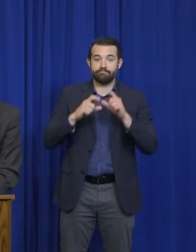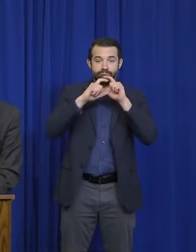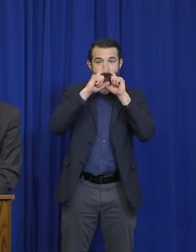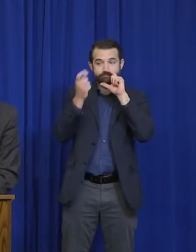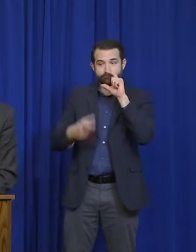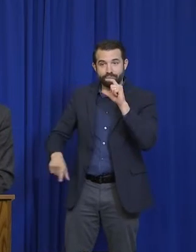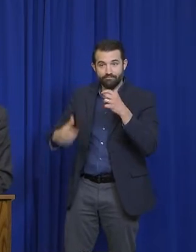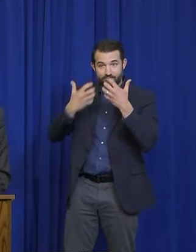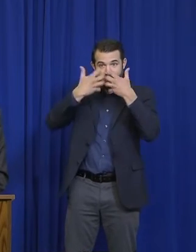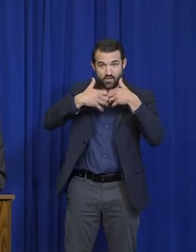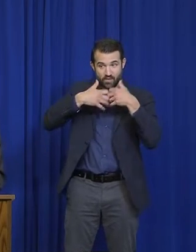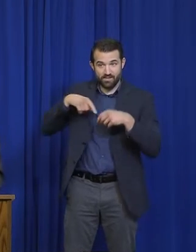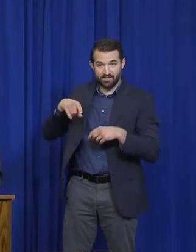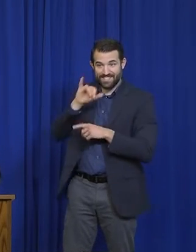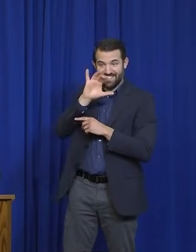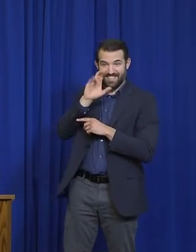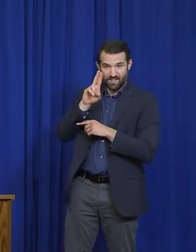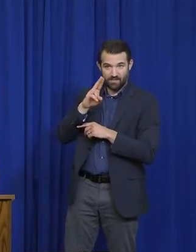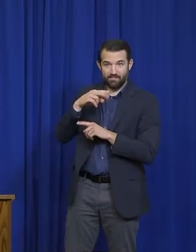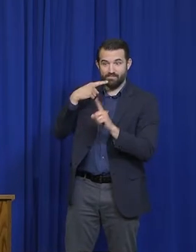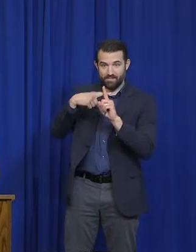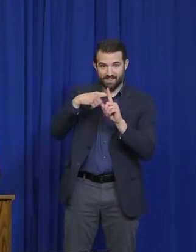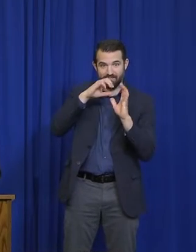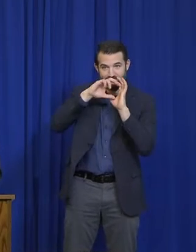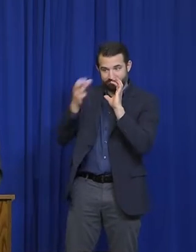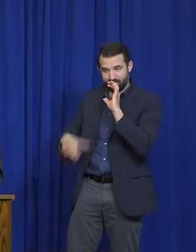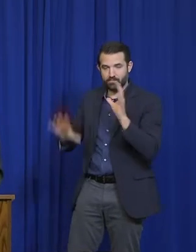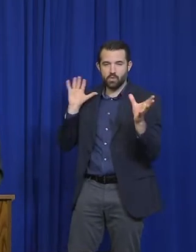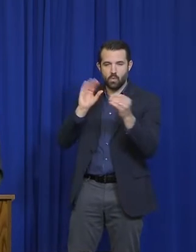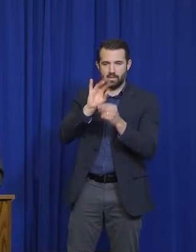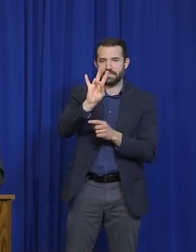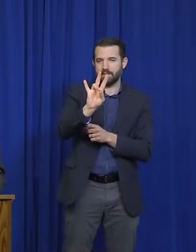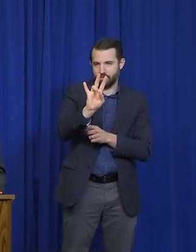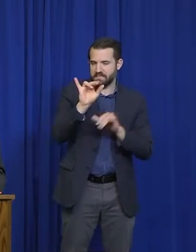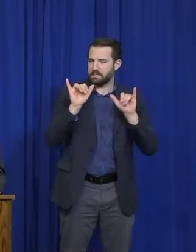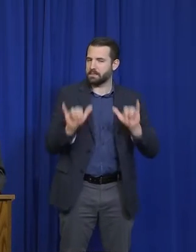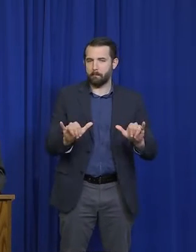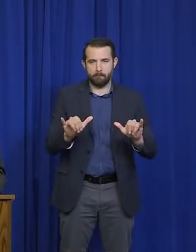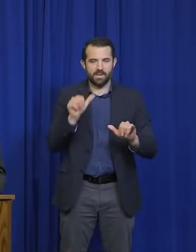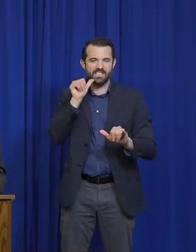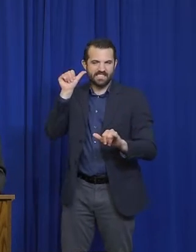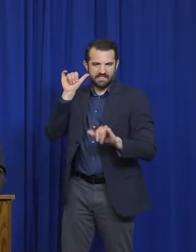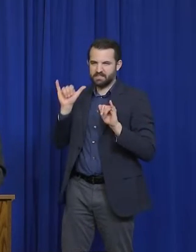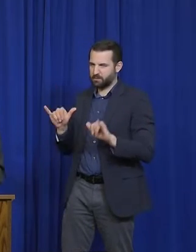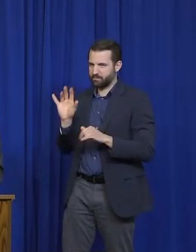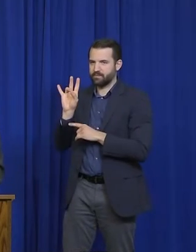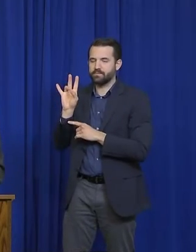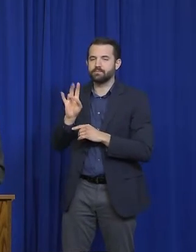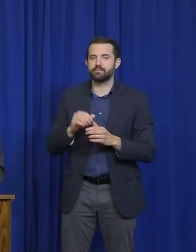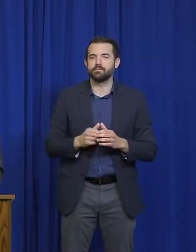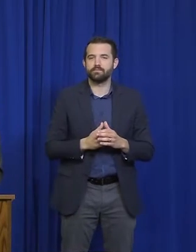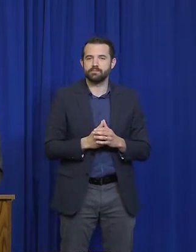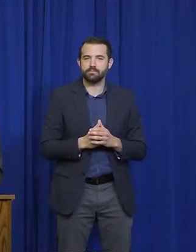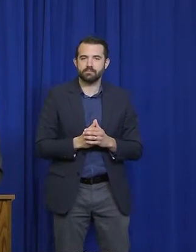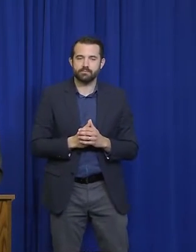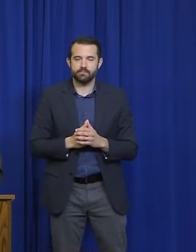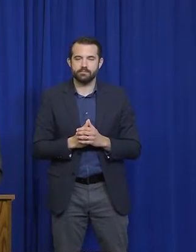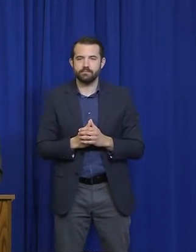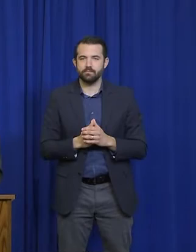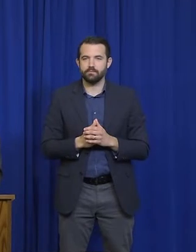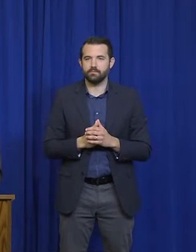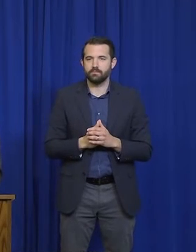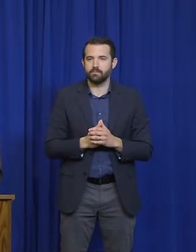And as of this moment, seven individuals remain on ventilators with COVID-19. Of those 1